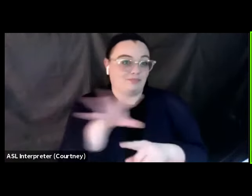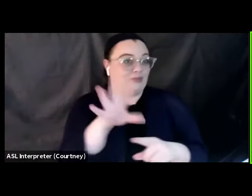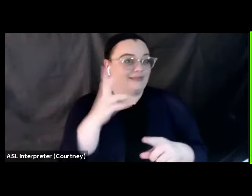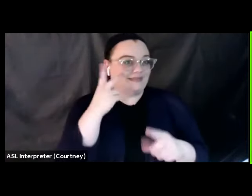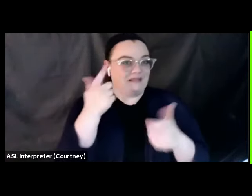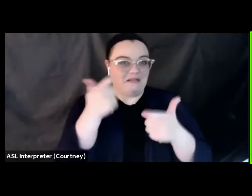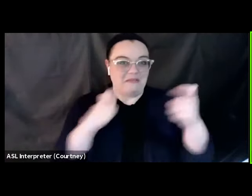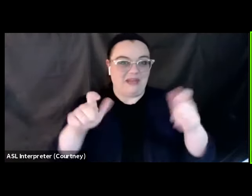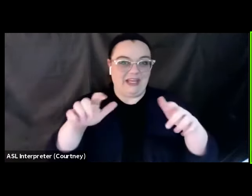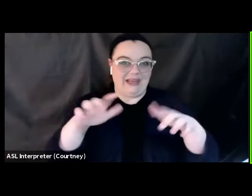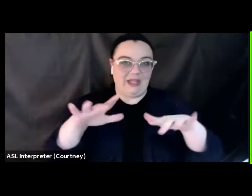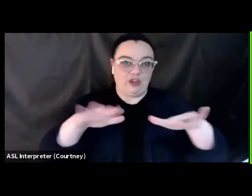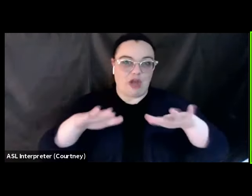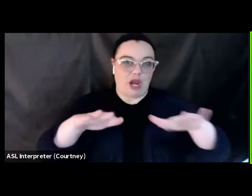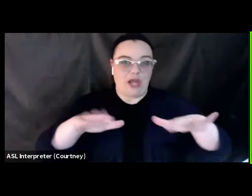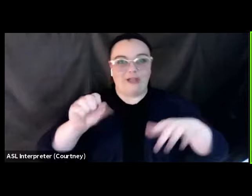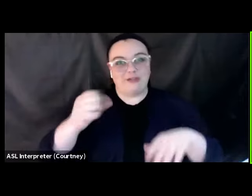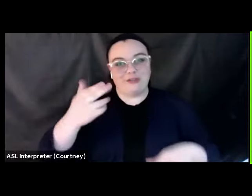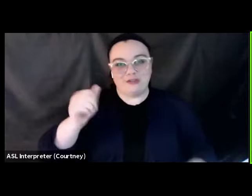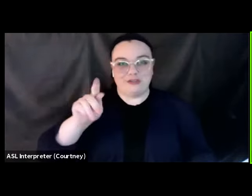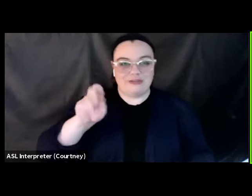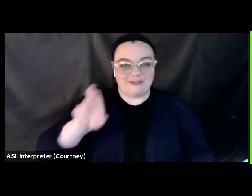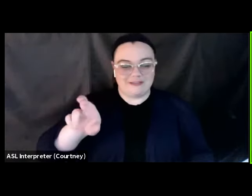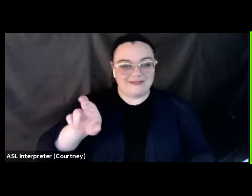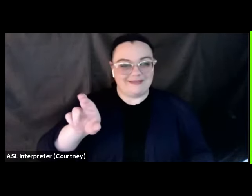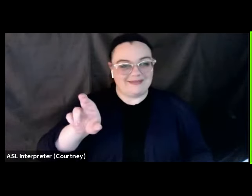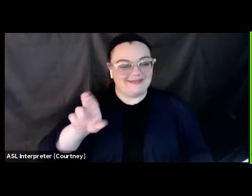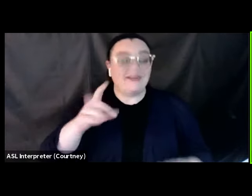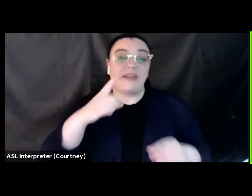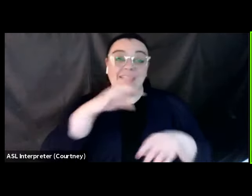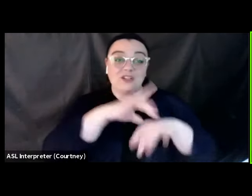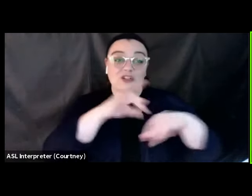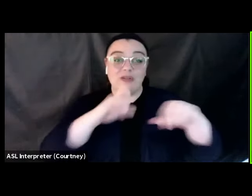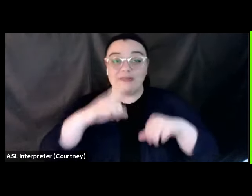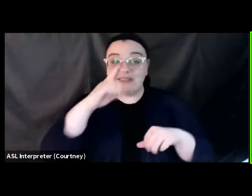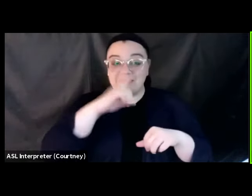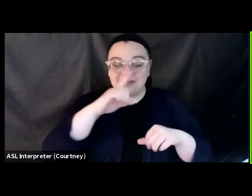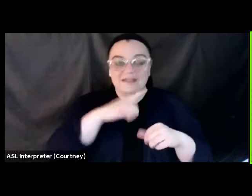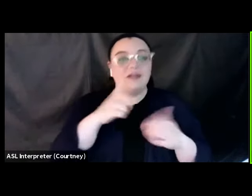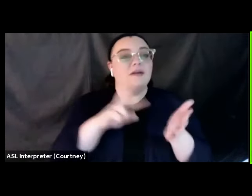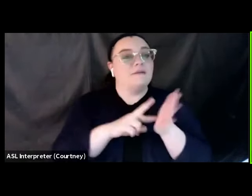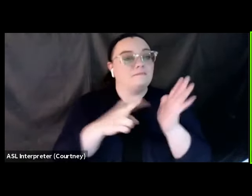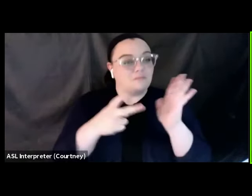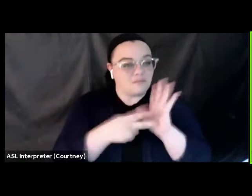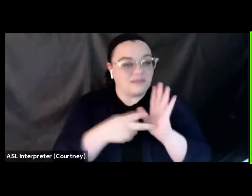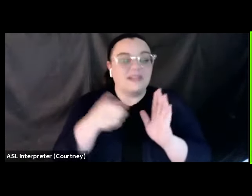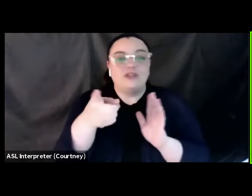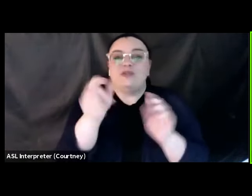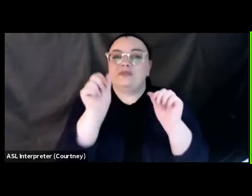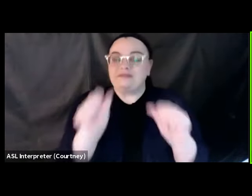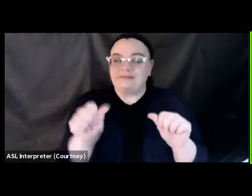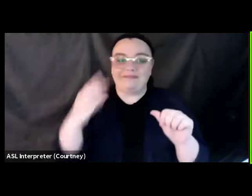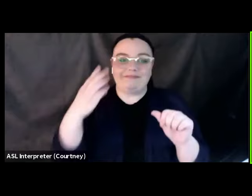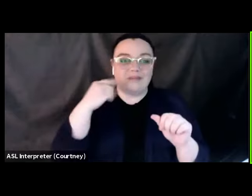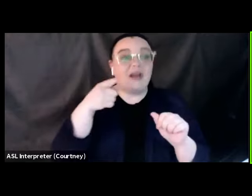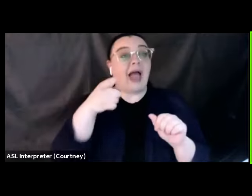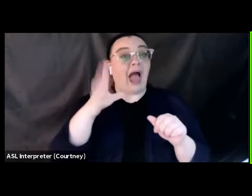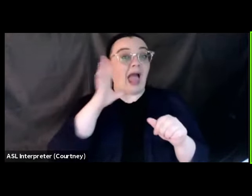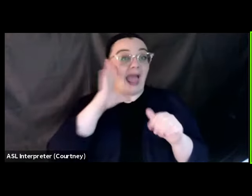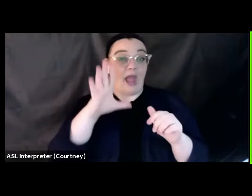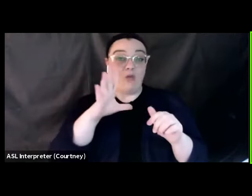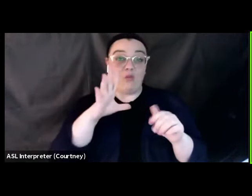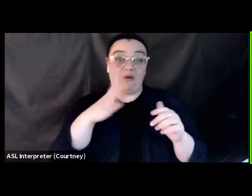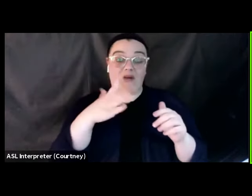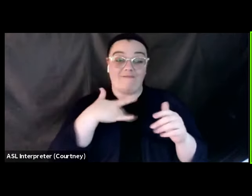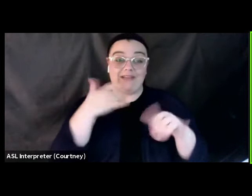earthquake simulator and we can go through a live earthquake. So this is going to mimic the 6.9 North Ridge earthquake. So